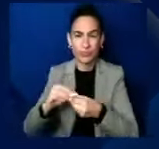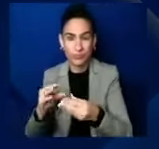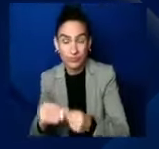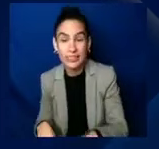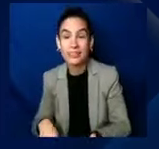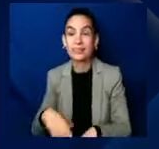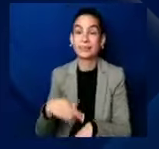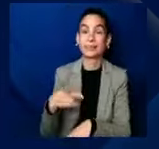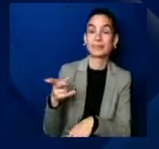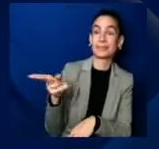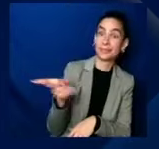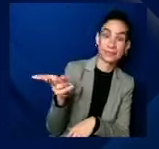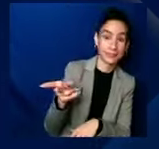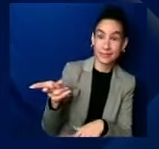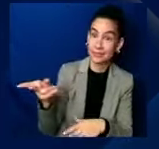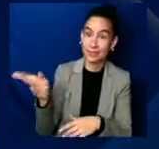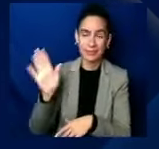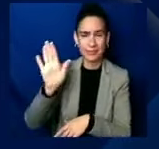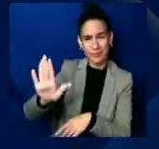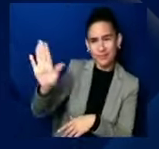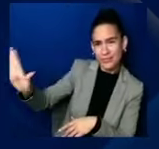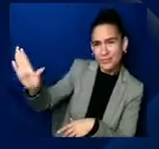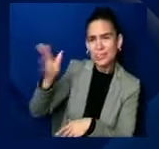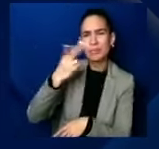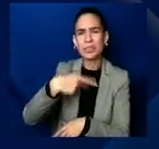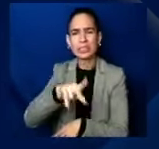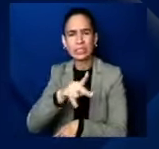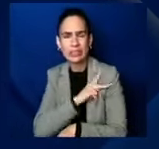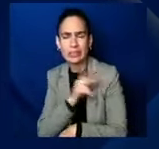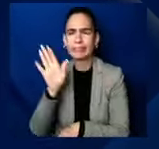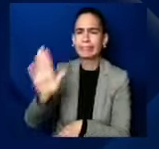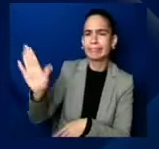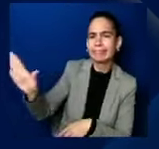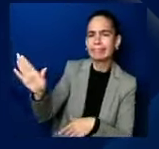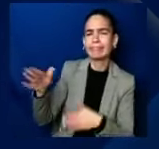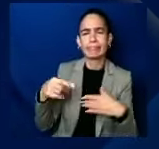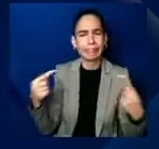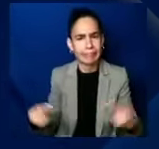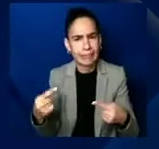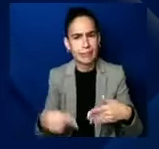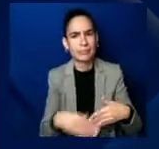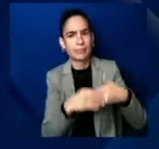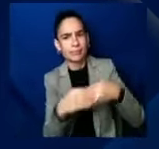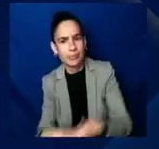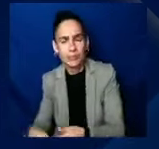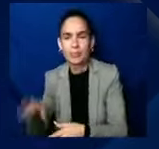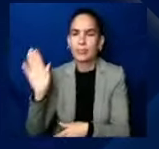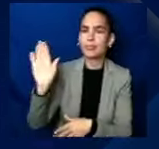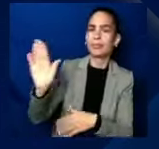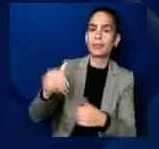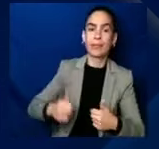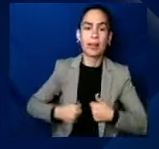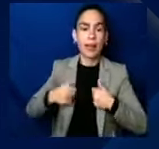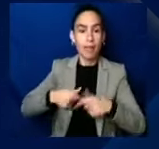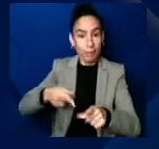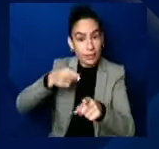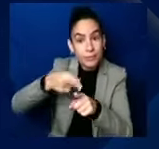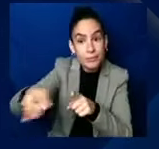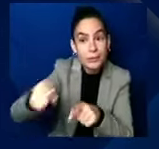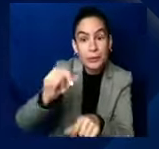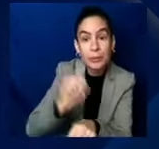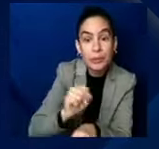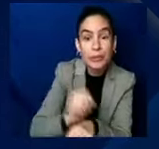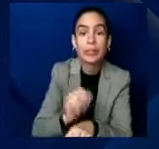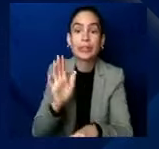pain into a life purpose. I'd like to introduce and thank our panelists specifically now for joining us in this